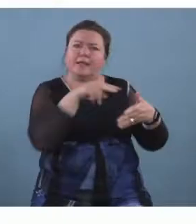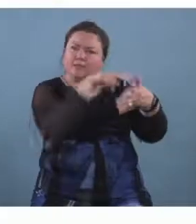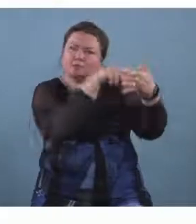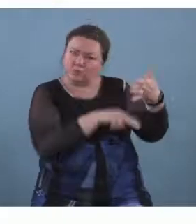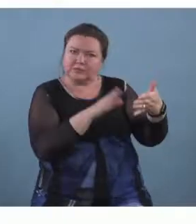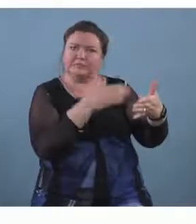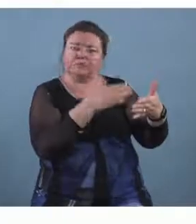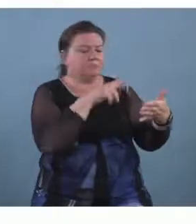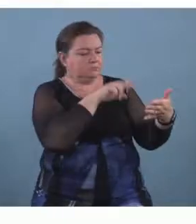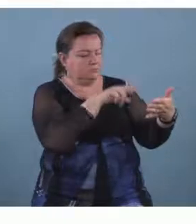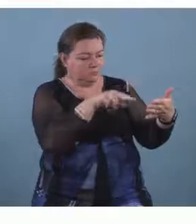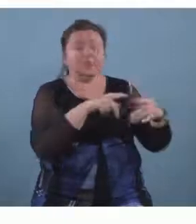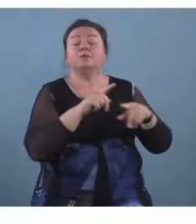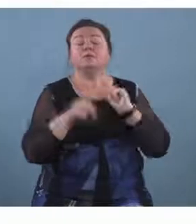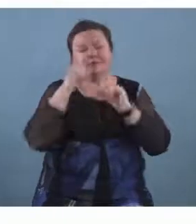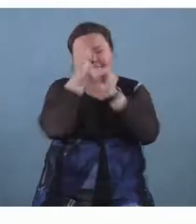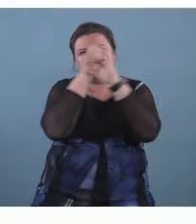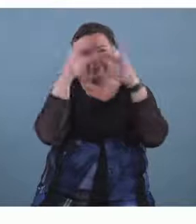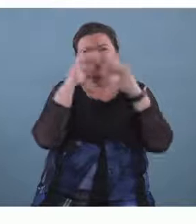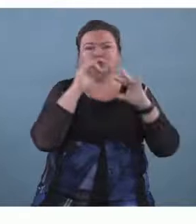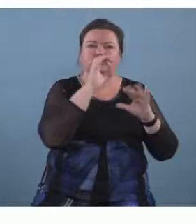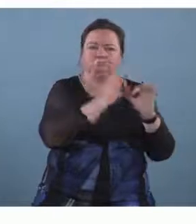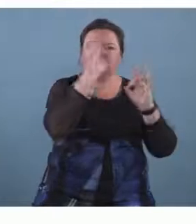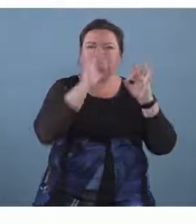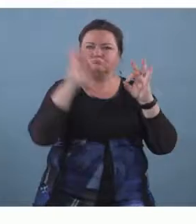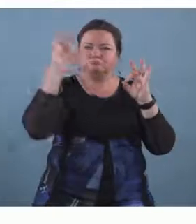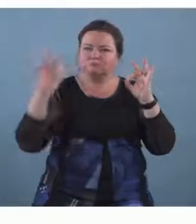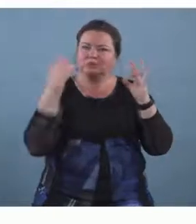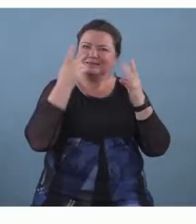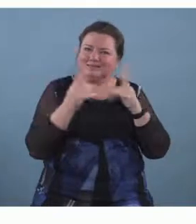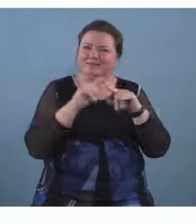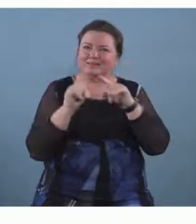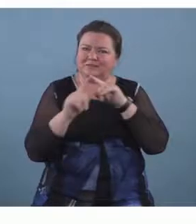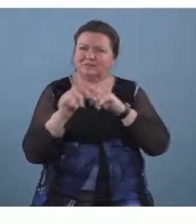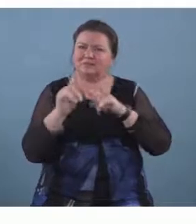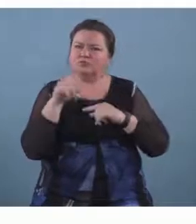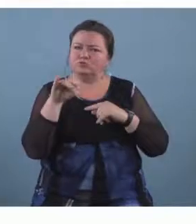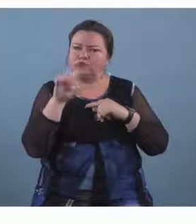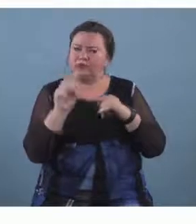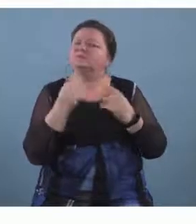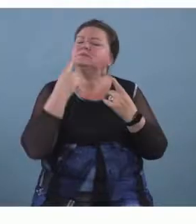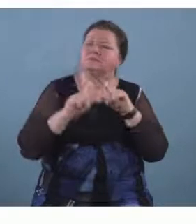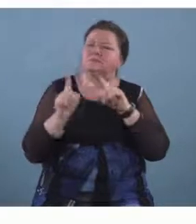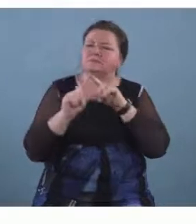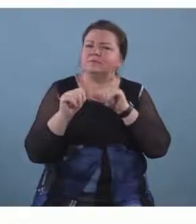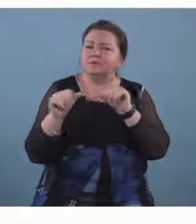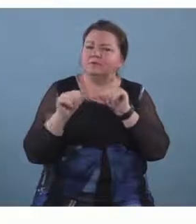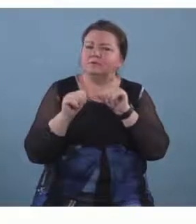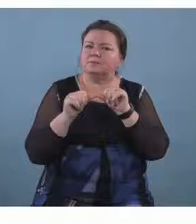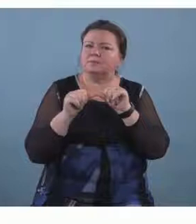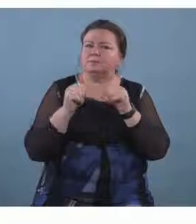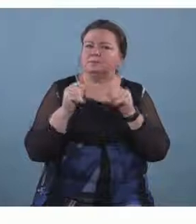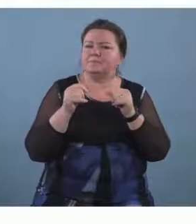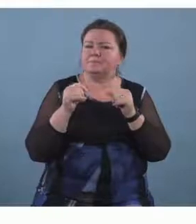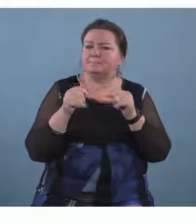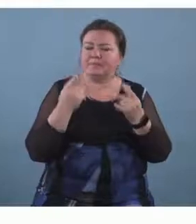can visualize musical motives and patterns and shapes different things um even things that might have been